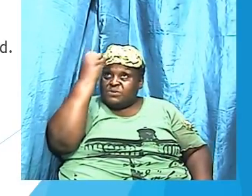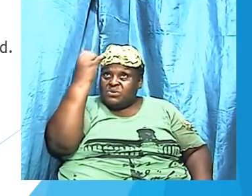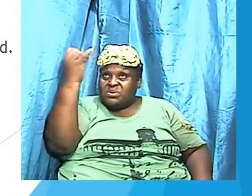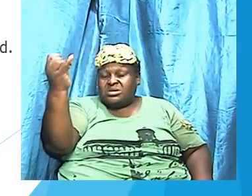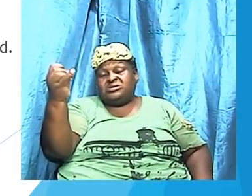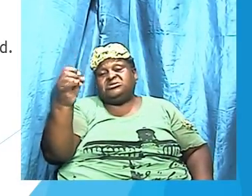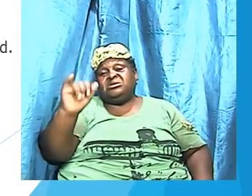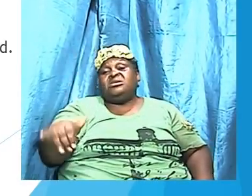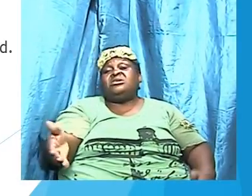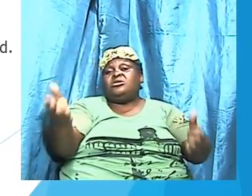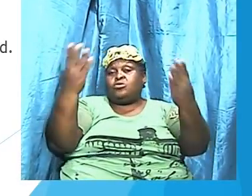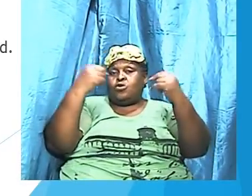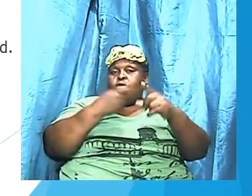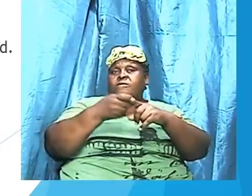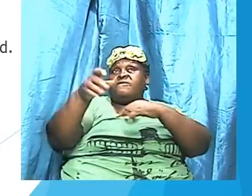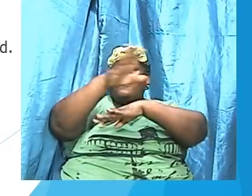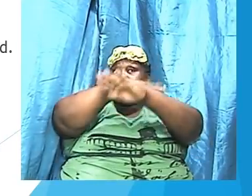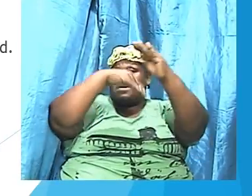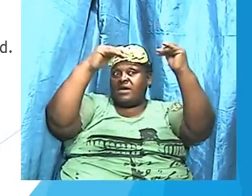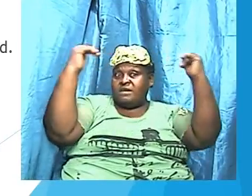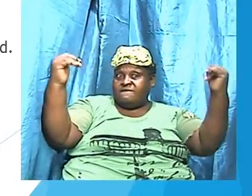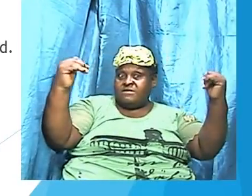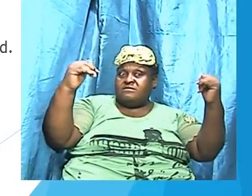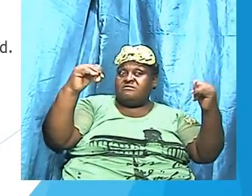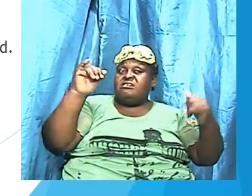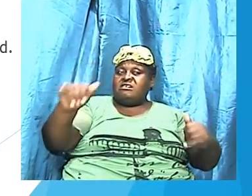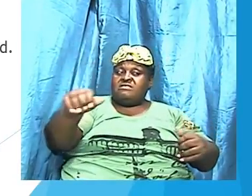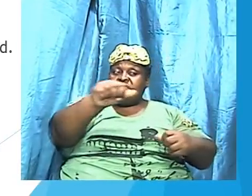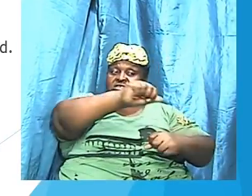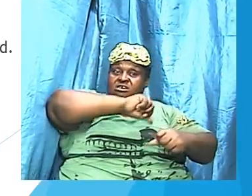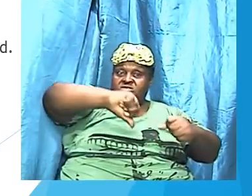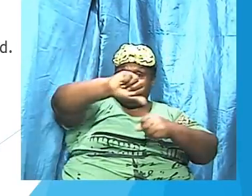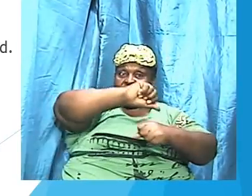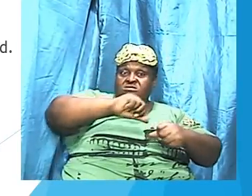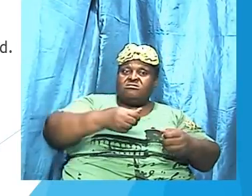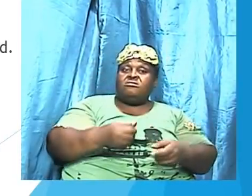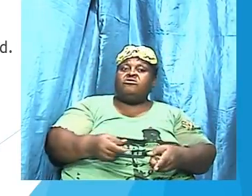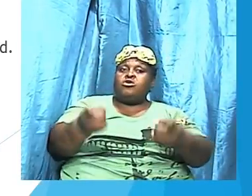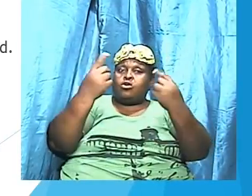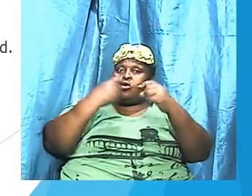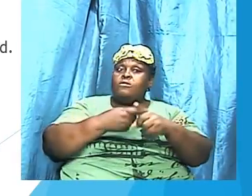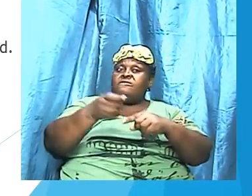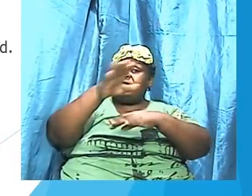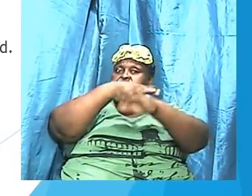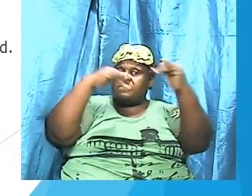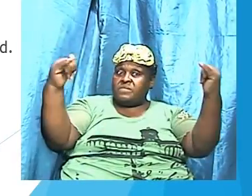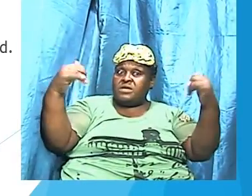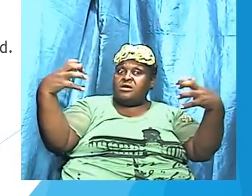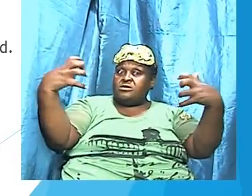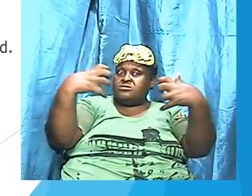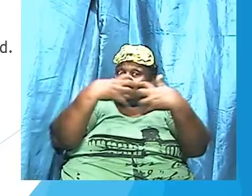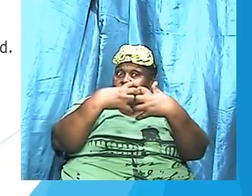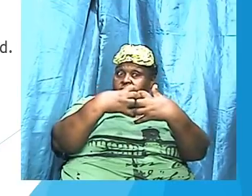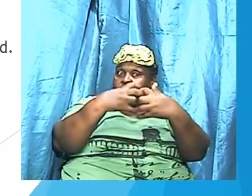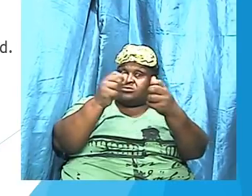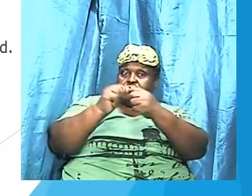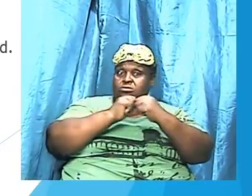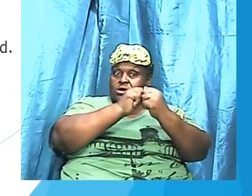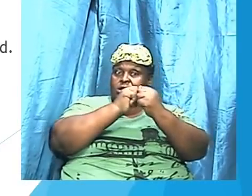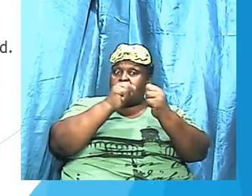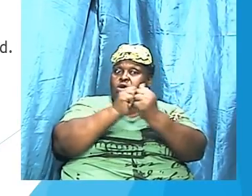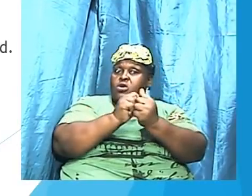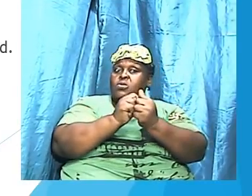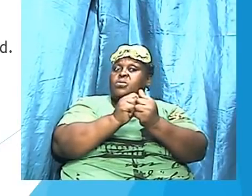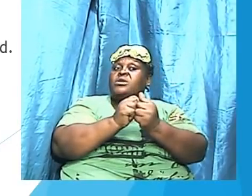comes from heaven, that anointing that comes from heaven, joined together with this written